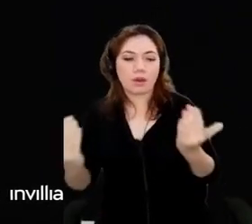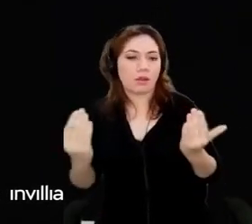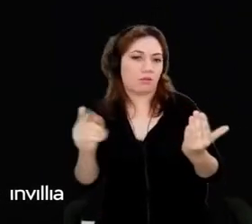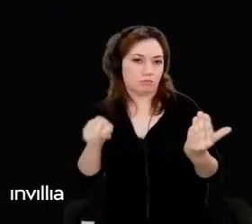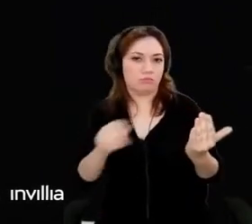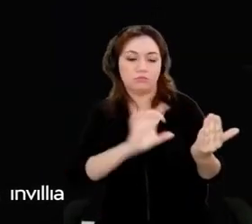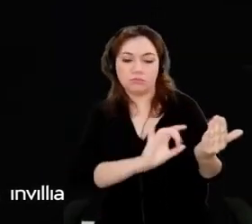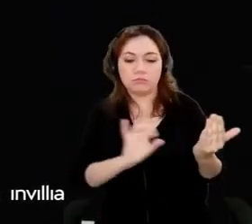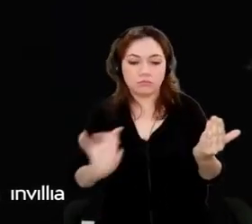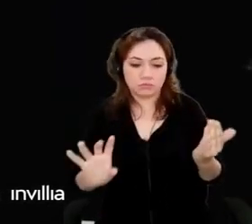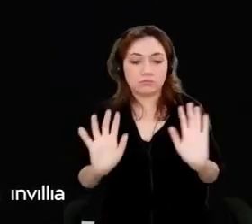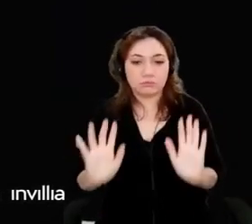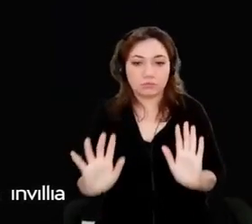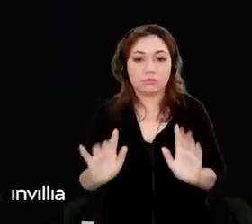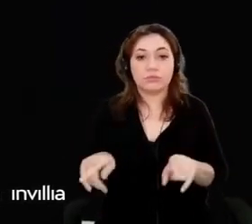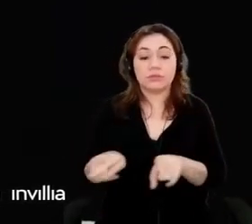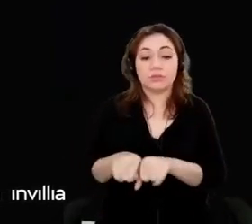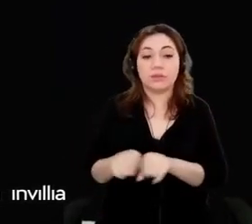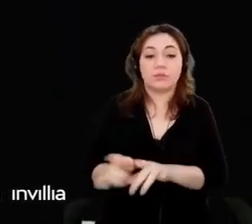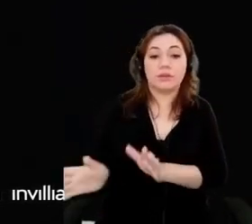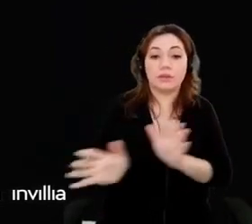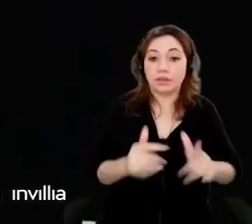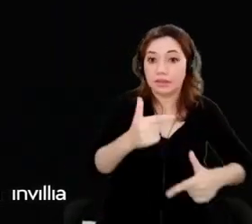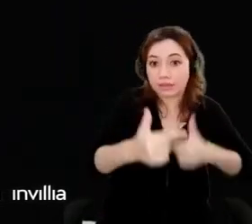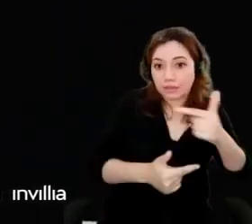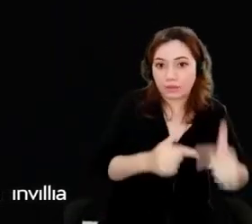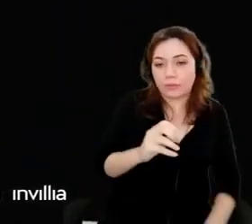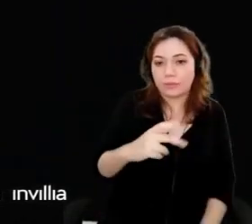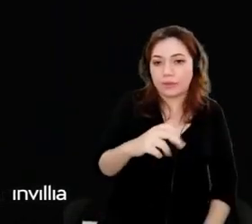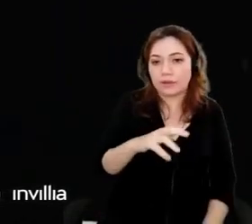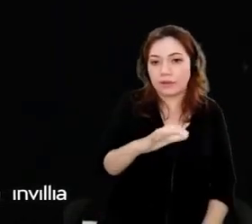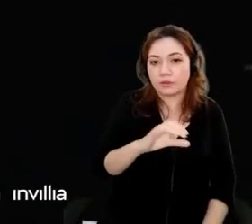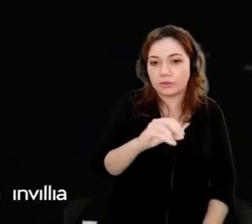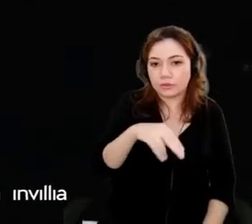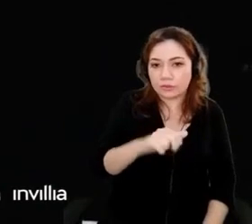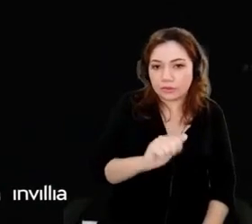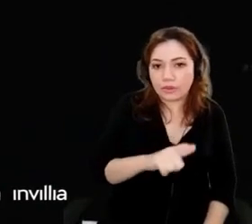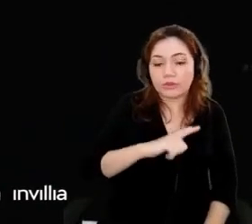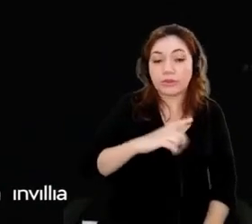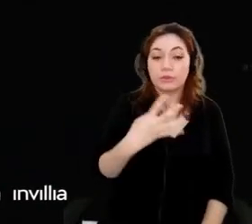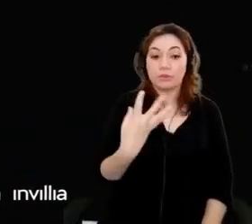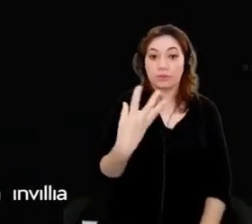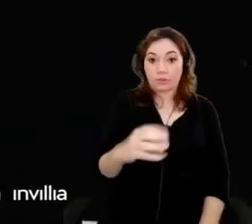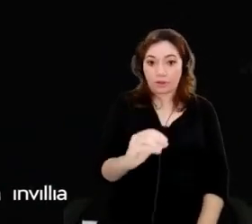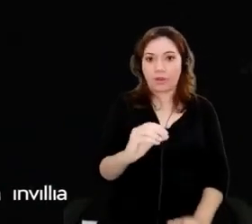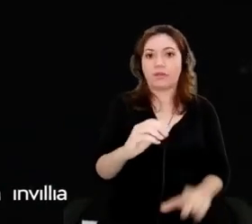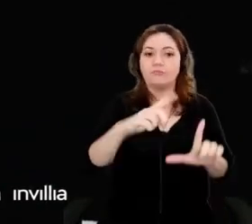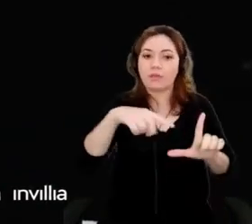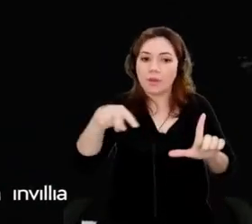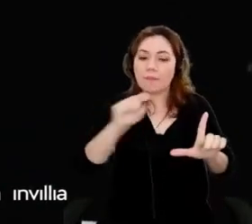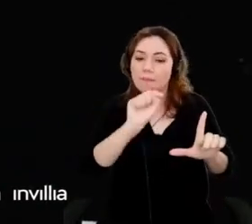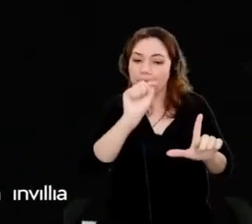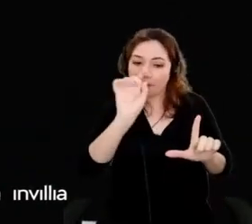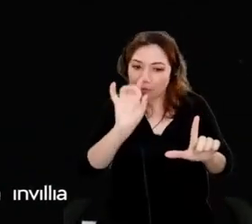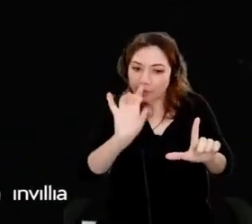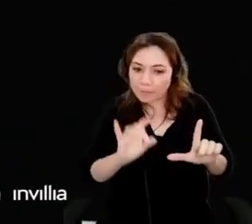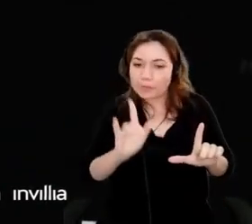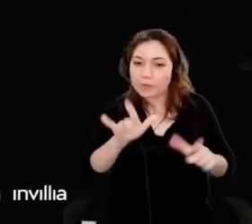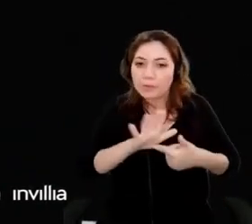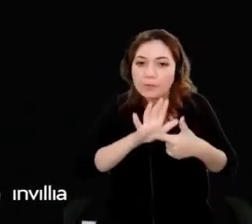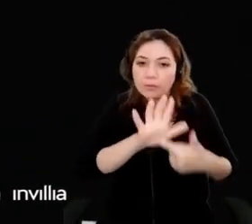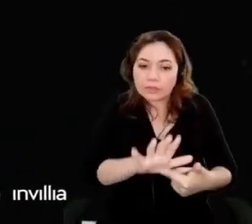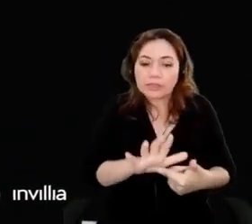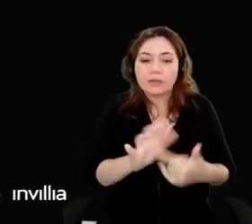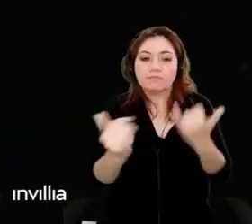operational level, we have more than 40 indicators providing insights and data, and revealing potential